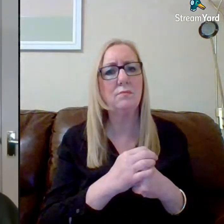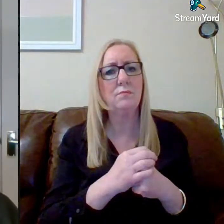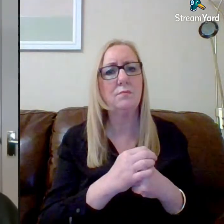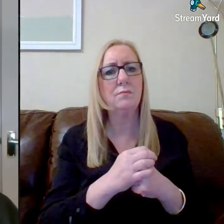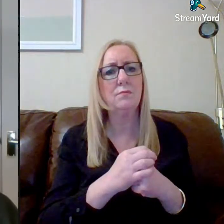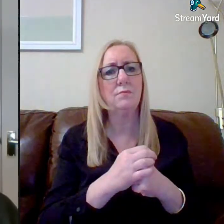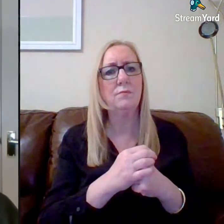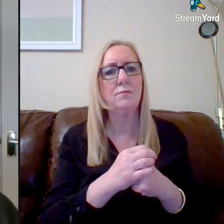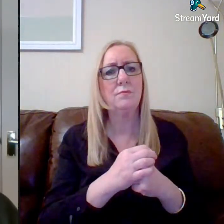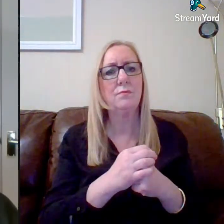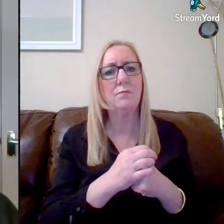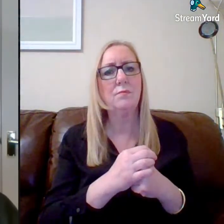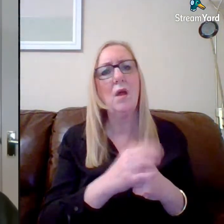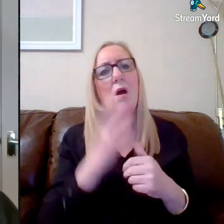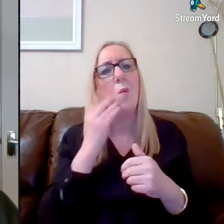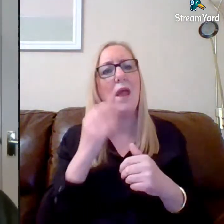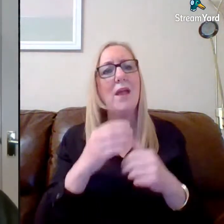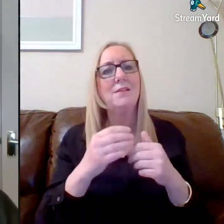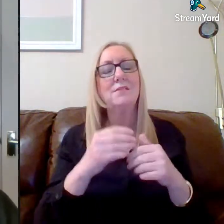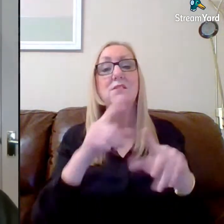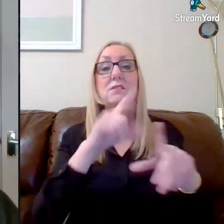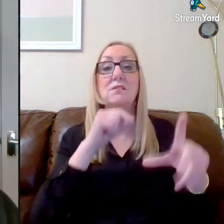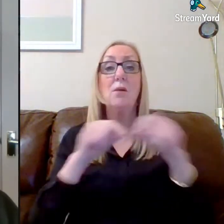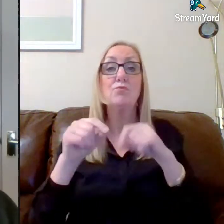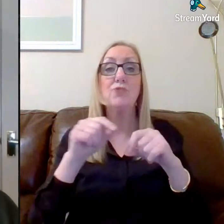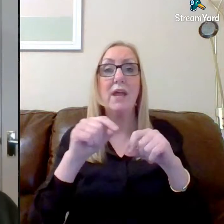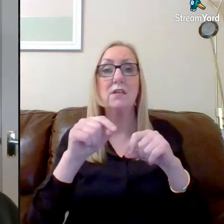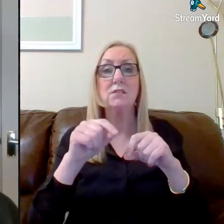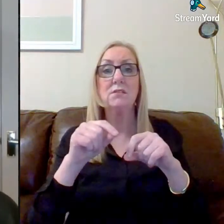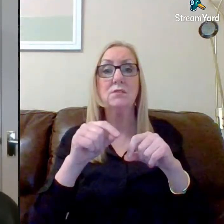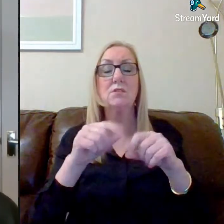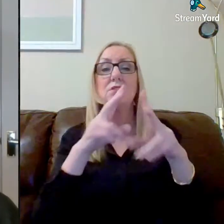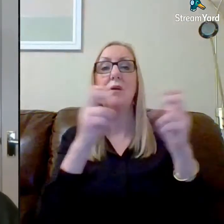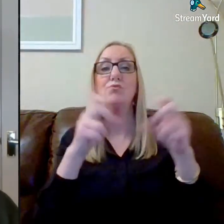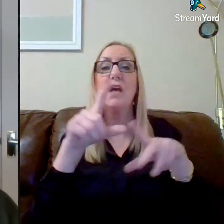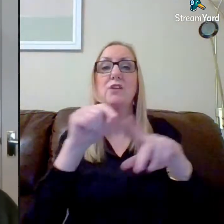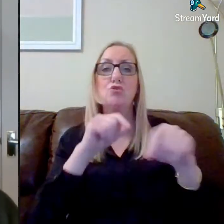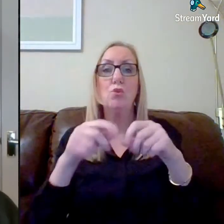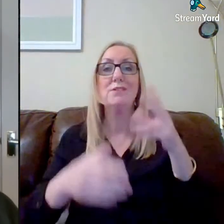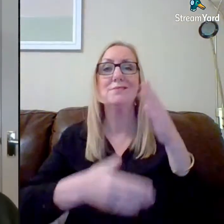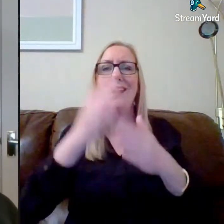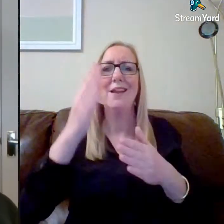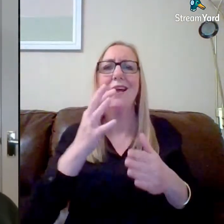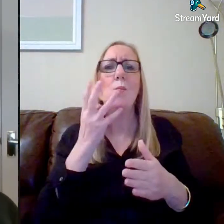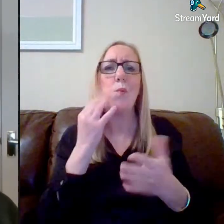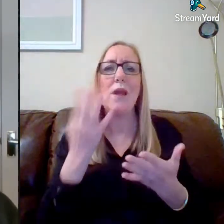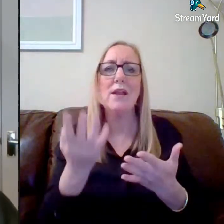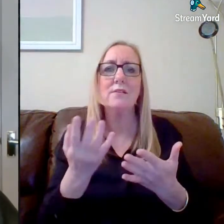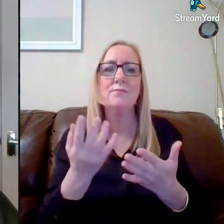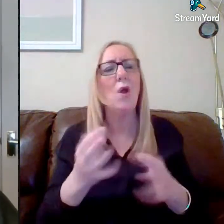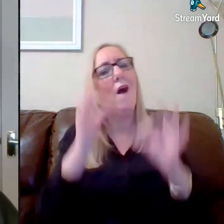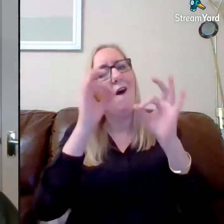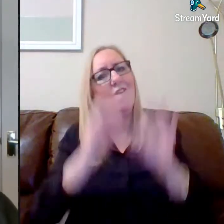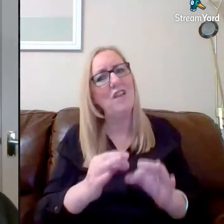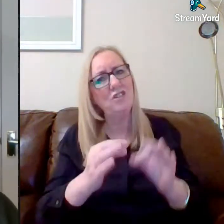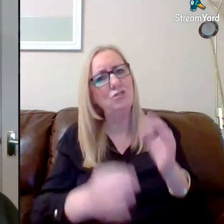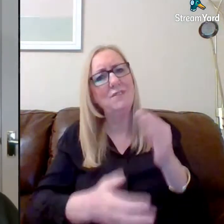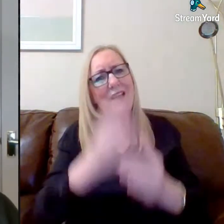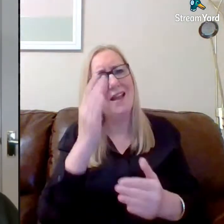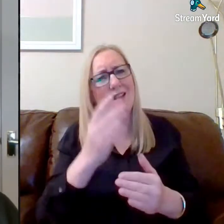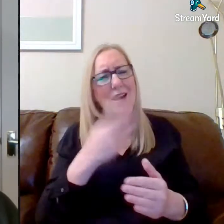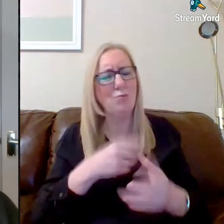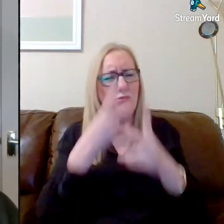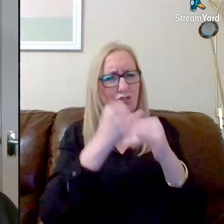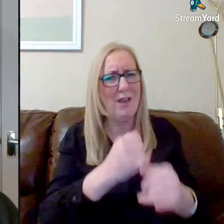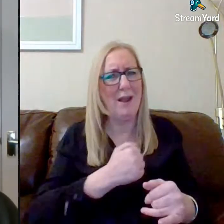When is the subject choice deadline? Okay, so the official deadline is going to be, and I think I'll just check my